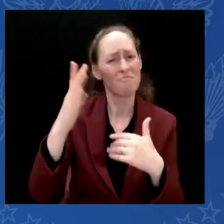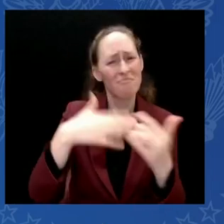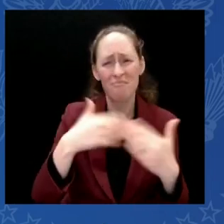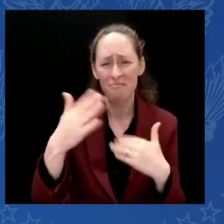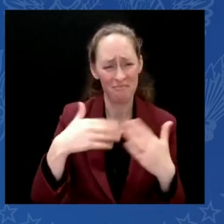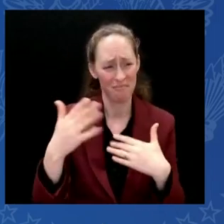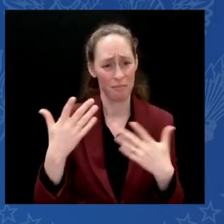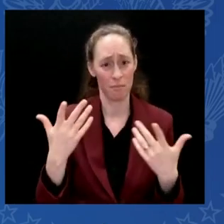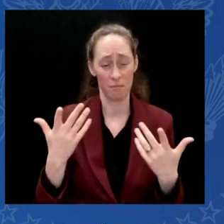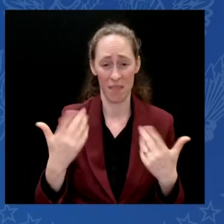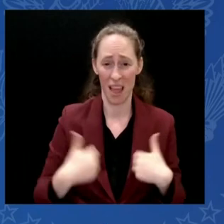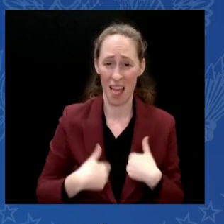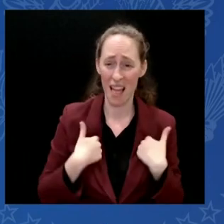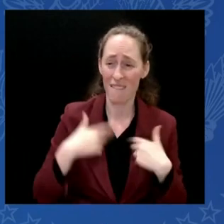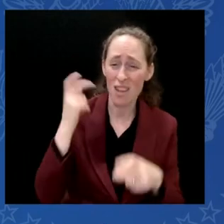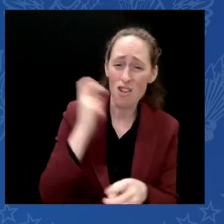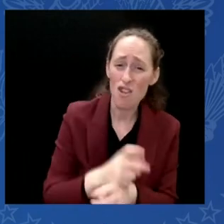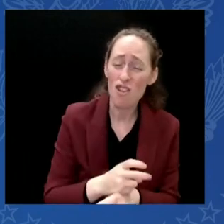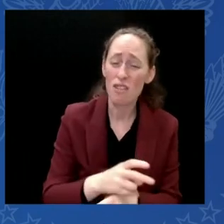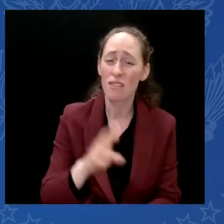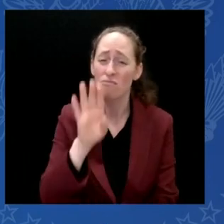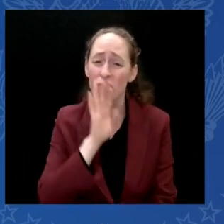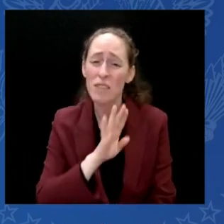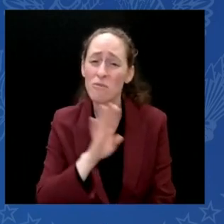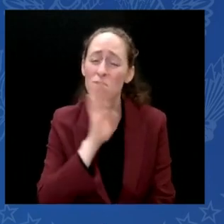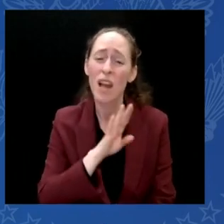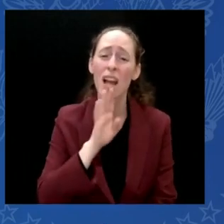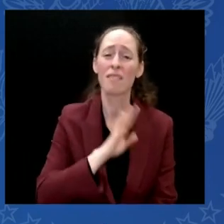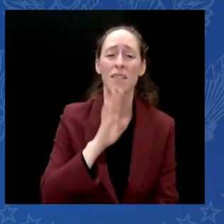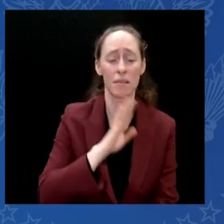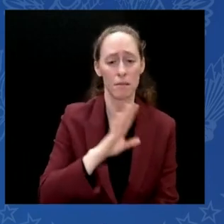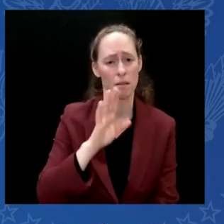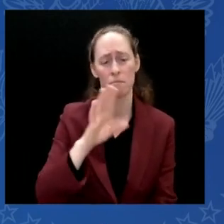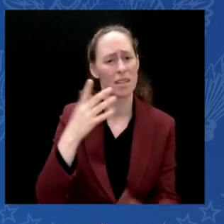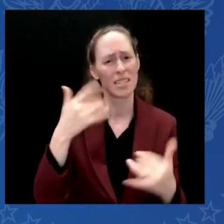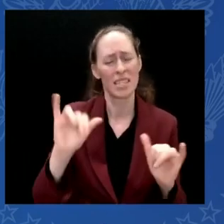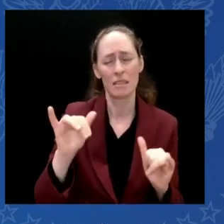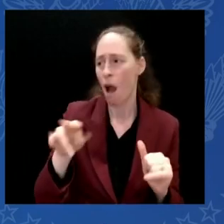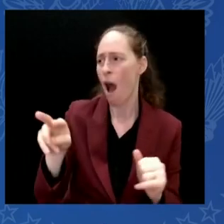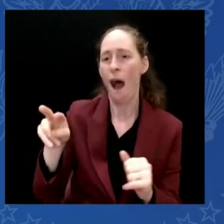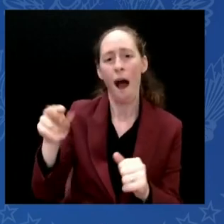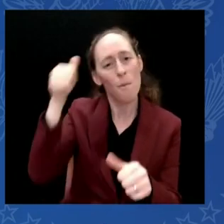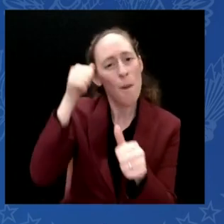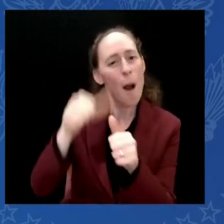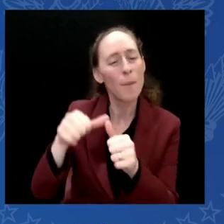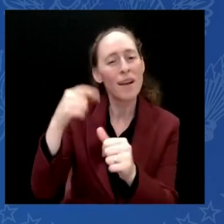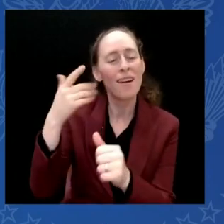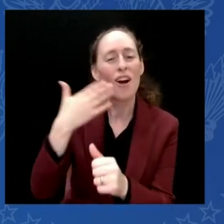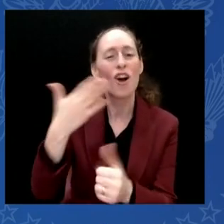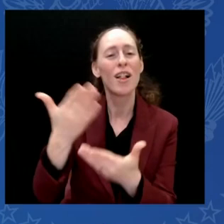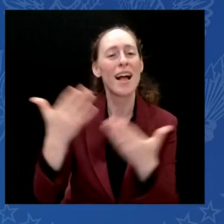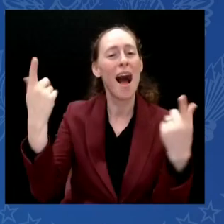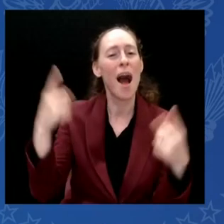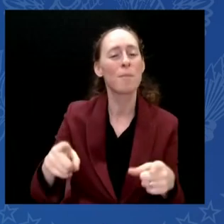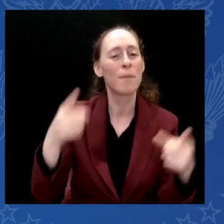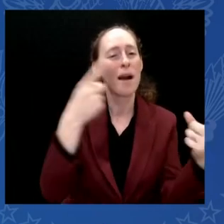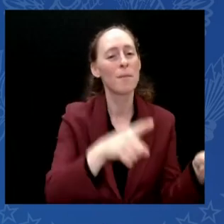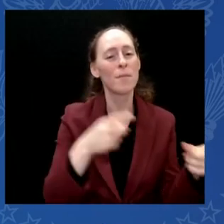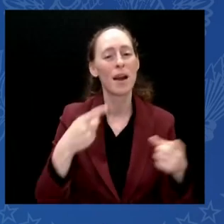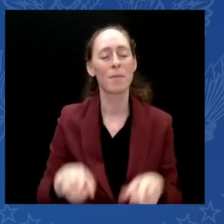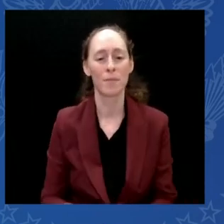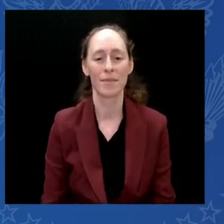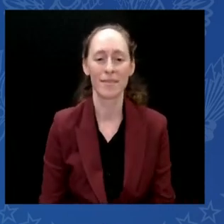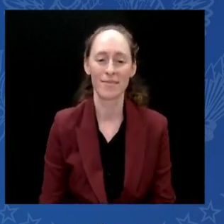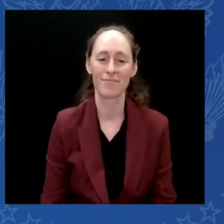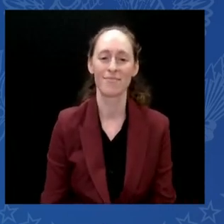1862, that President Lincoln prepared the Emancipation Proclamation, which he issued on New Year's Day. At